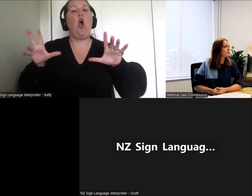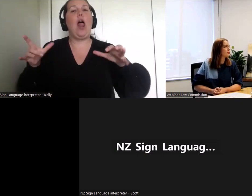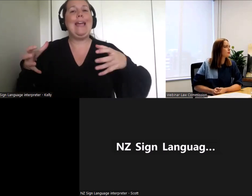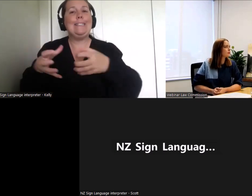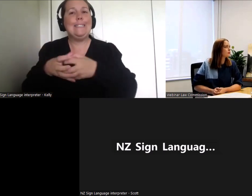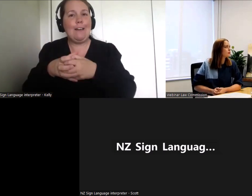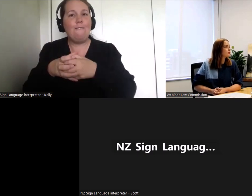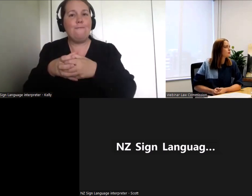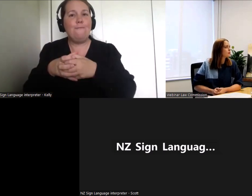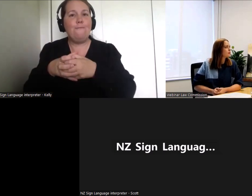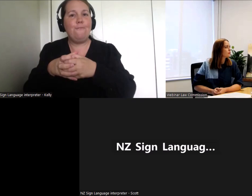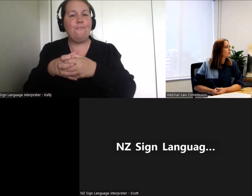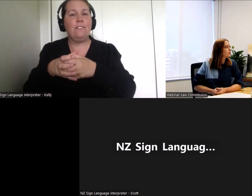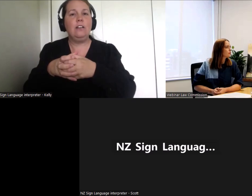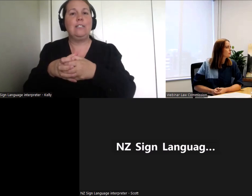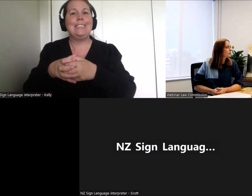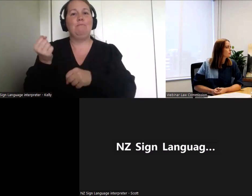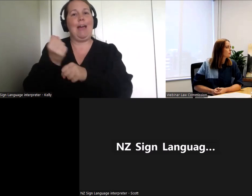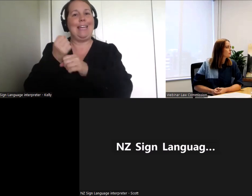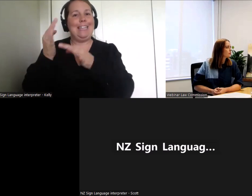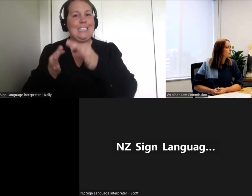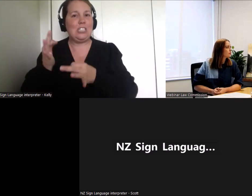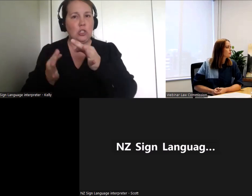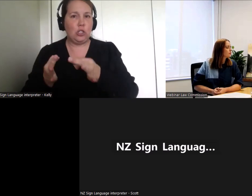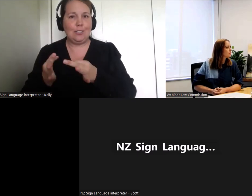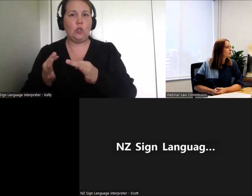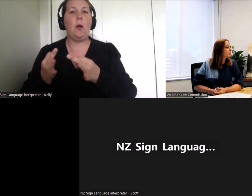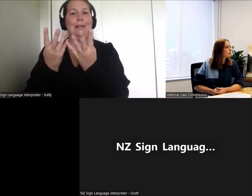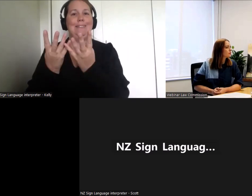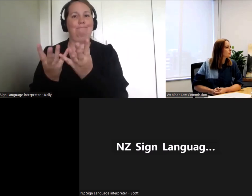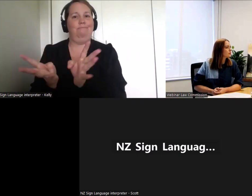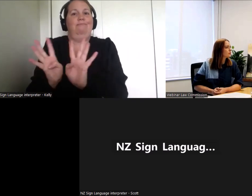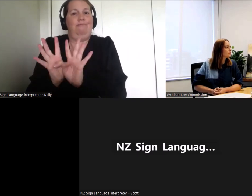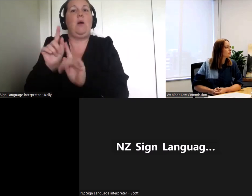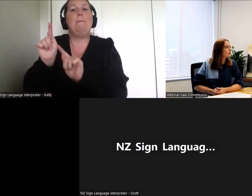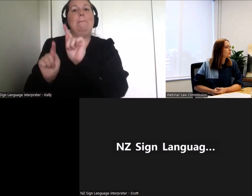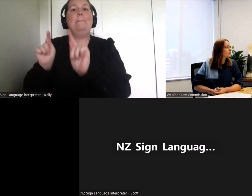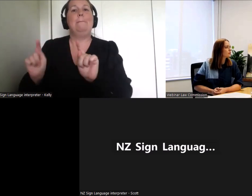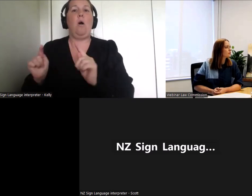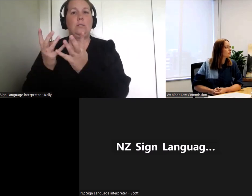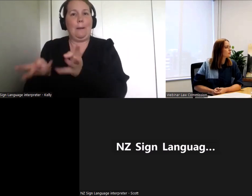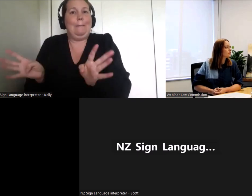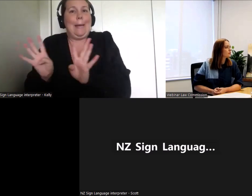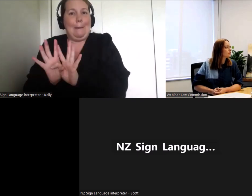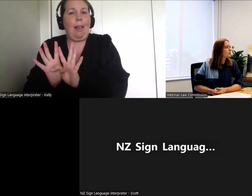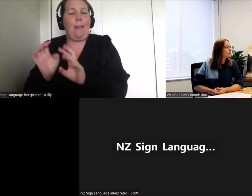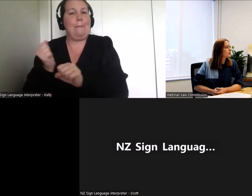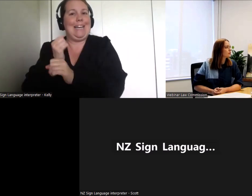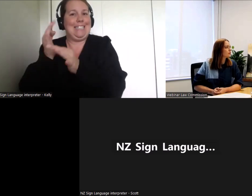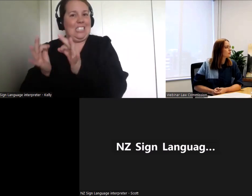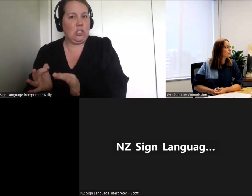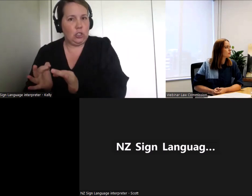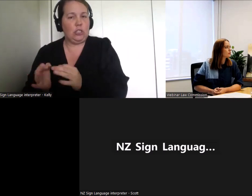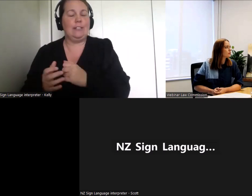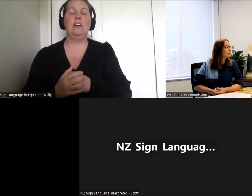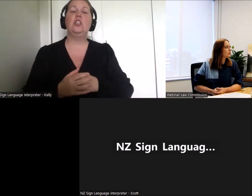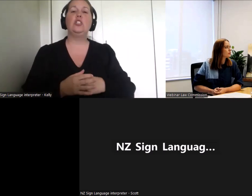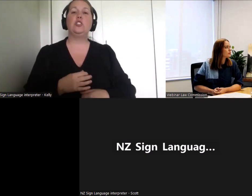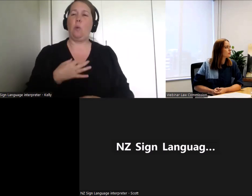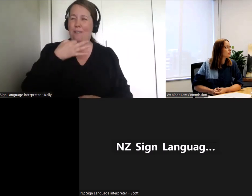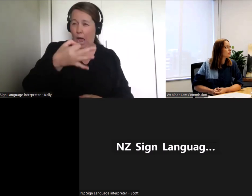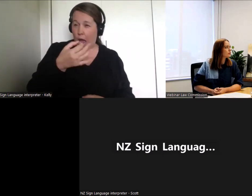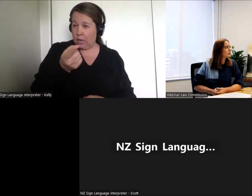interested in people's views on whether they think the law could better reflect decision making which